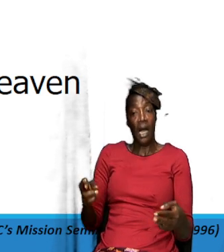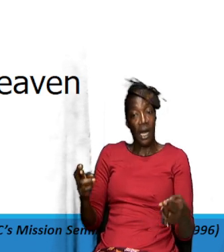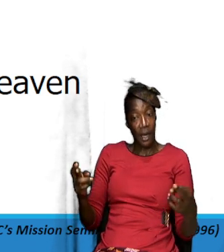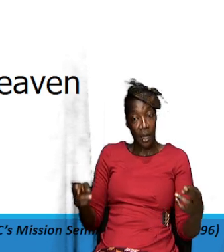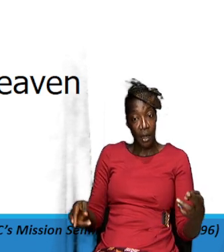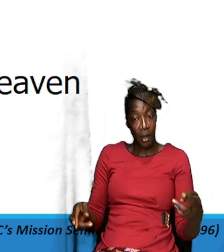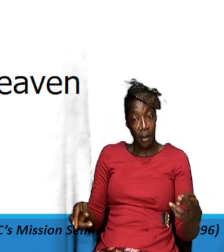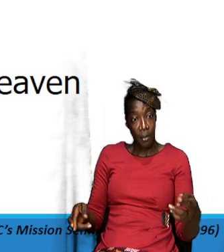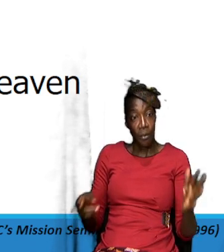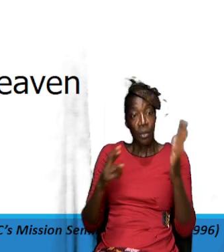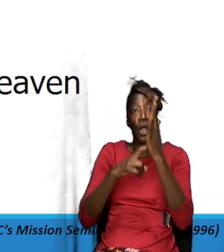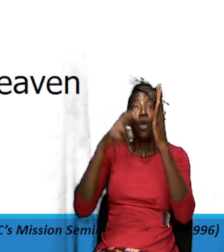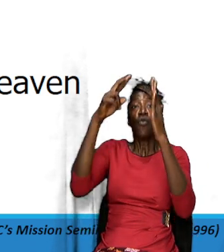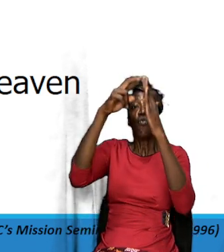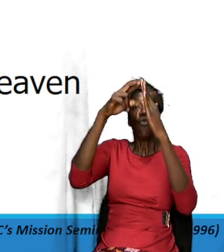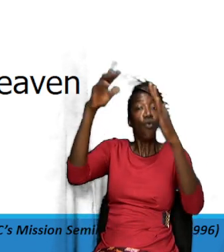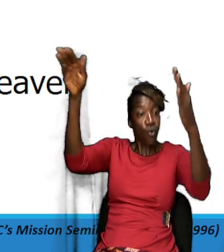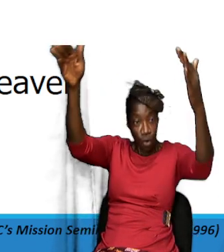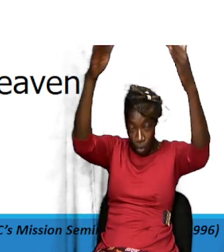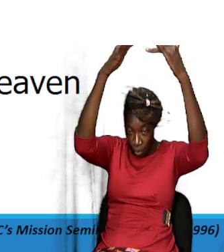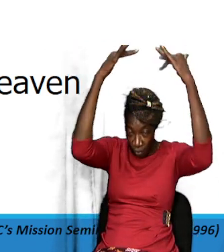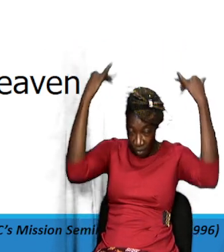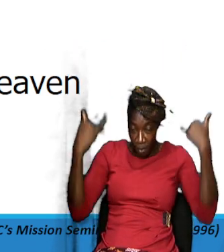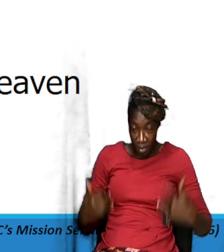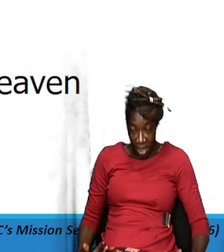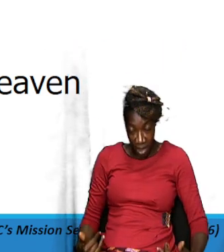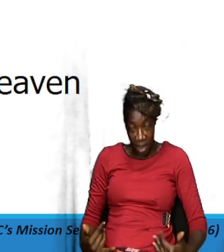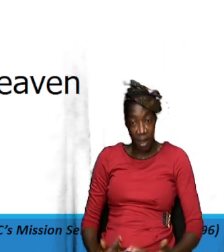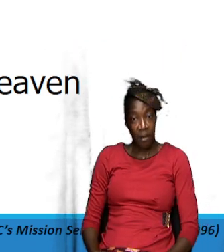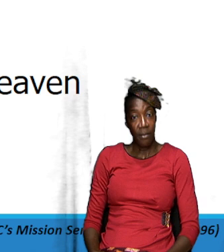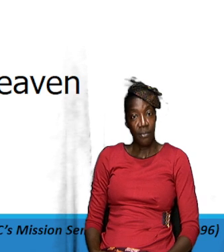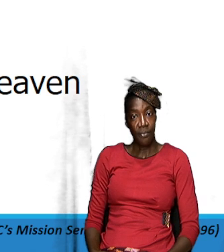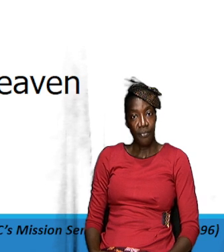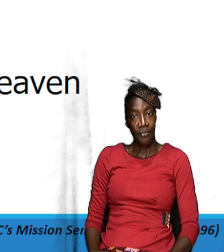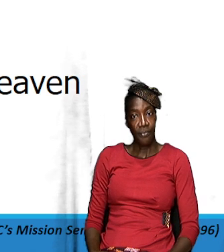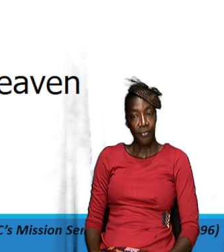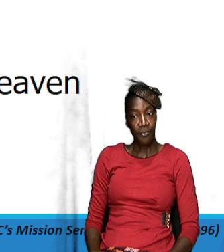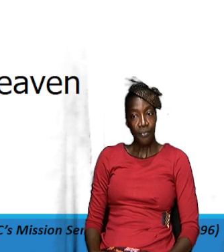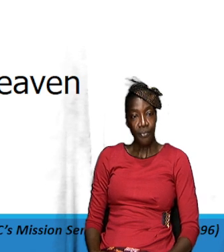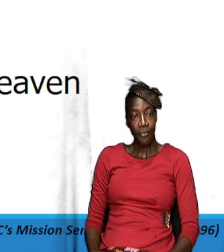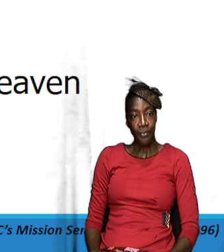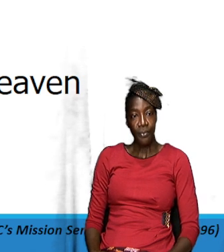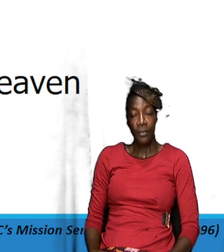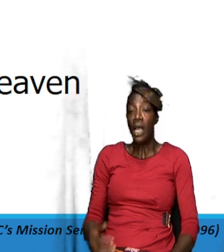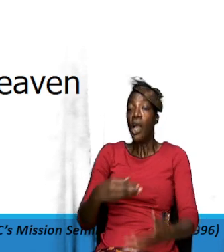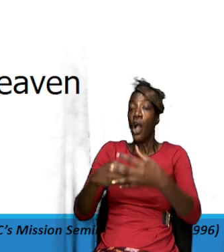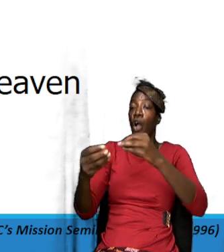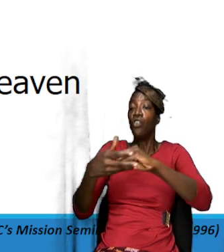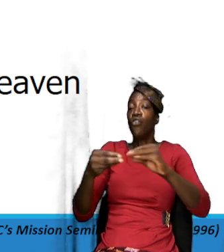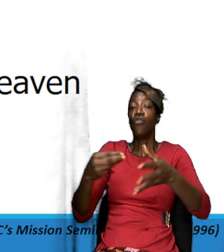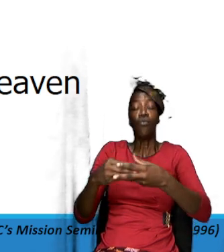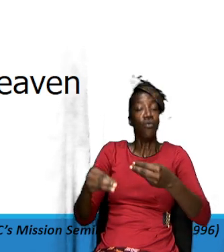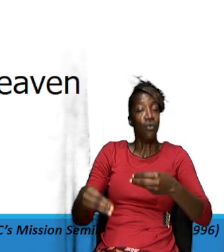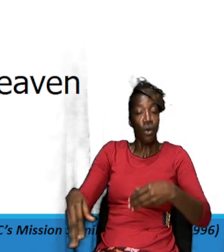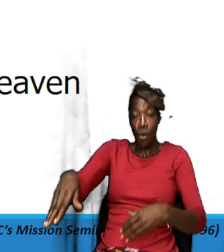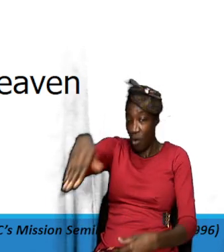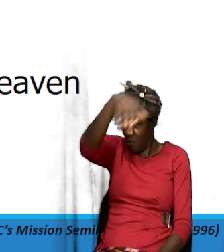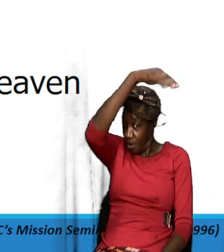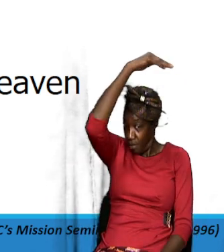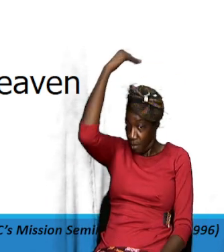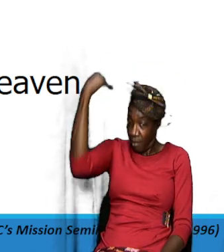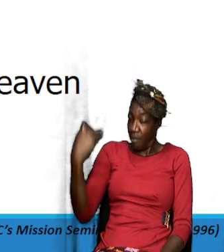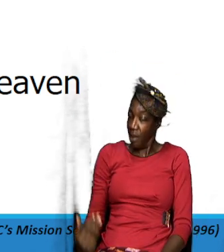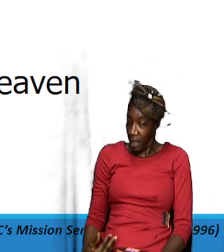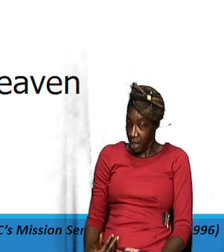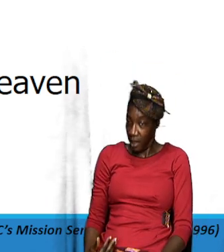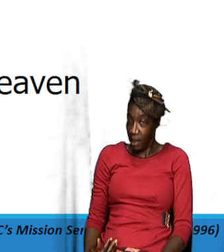me you are saying God you know have control over me let thy will be